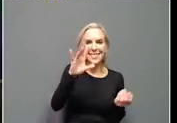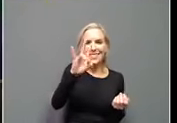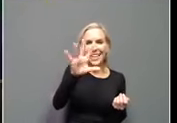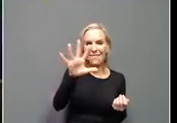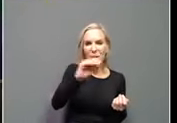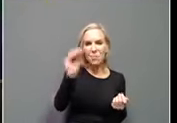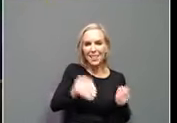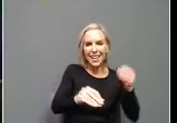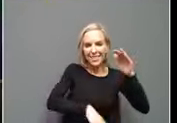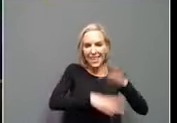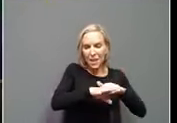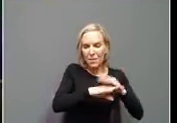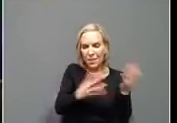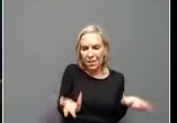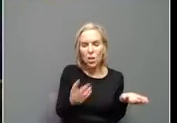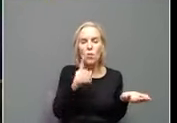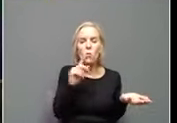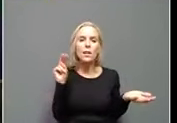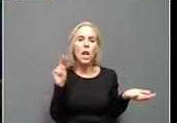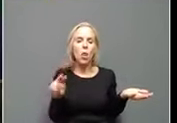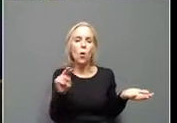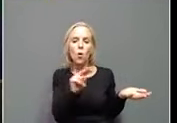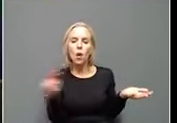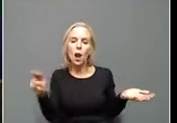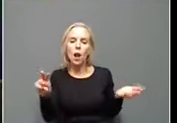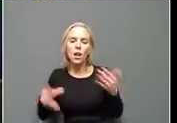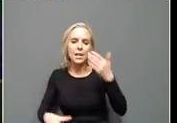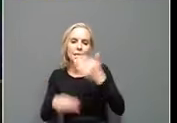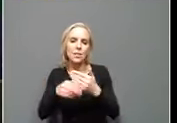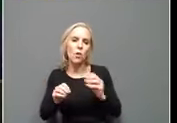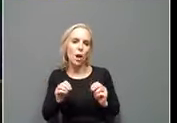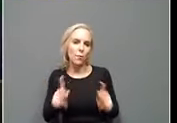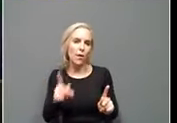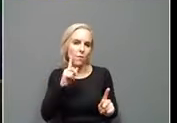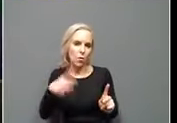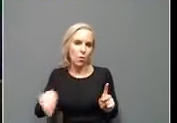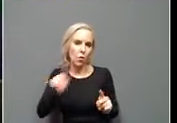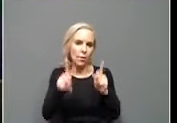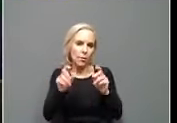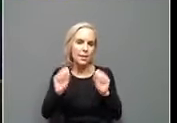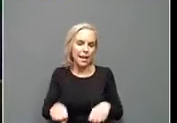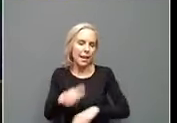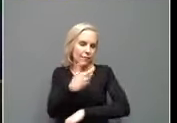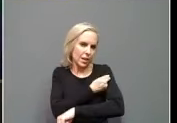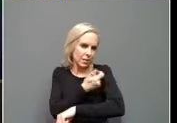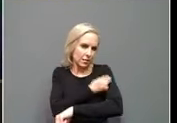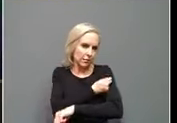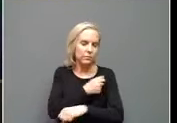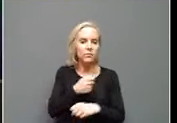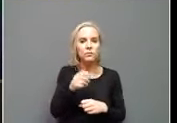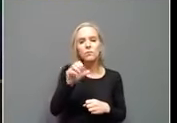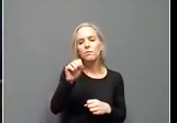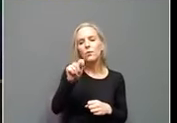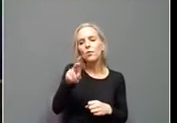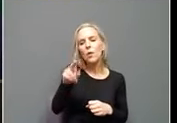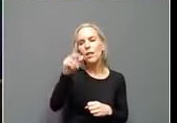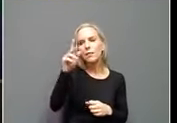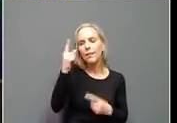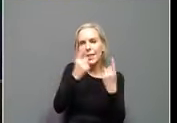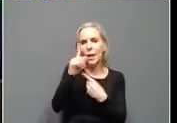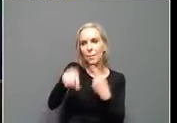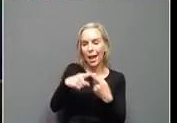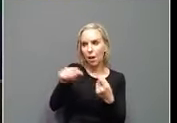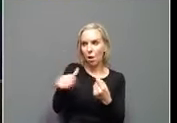So we'll just be looking at those additional opportunities for folks to get vaccinated. And, and to think about all the extra people that